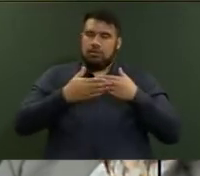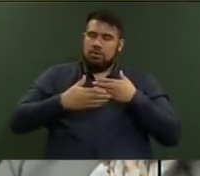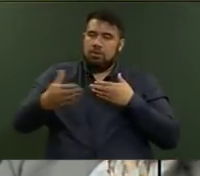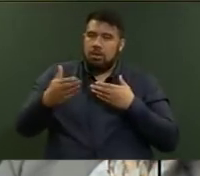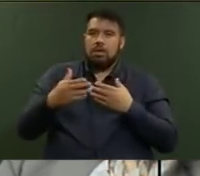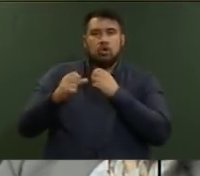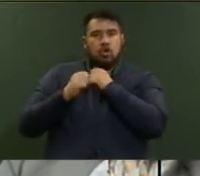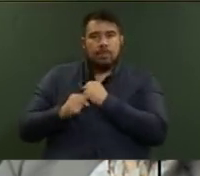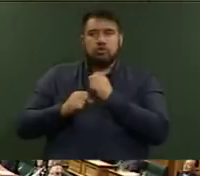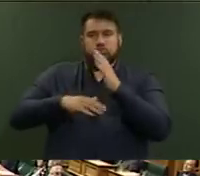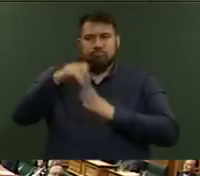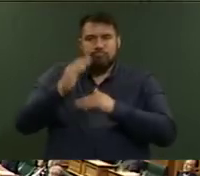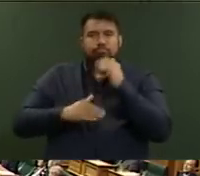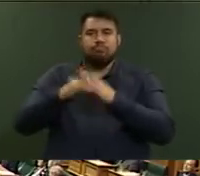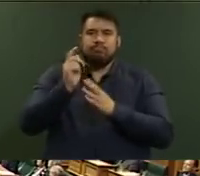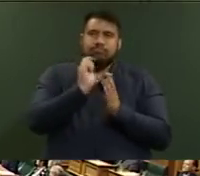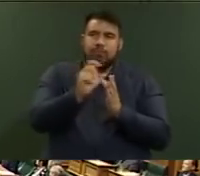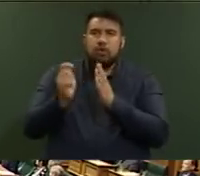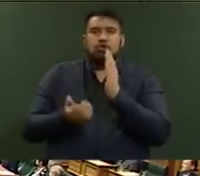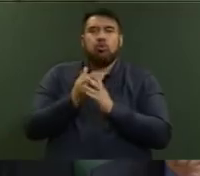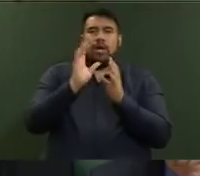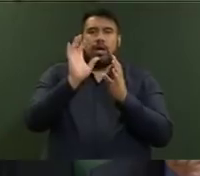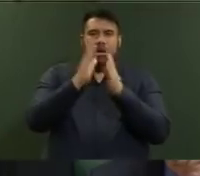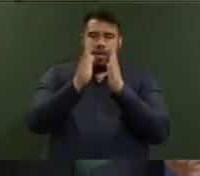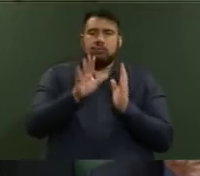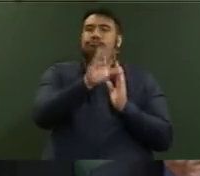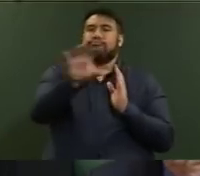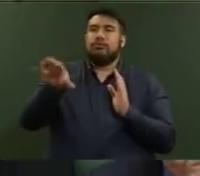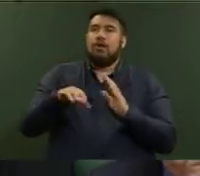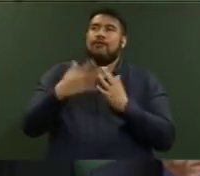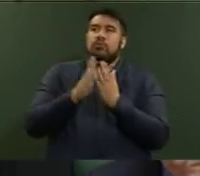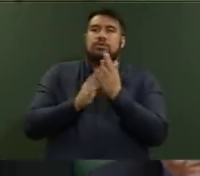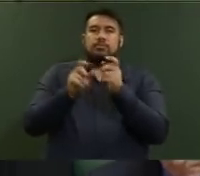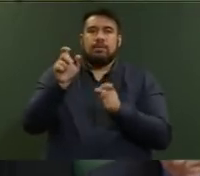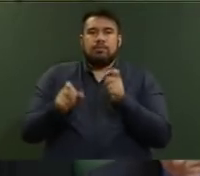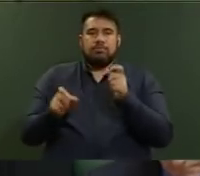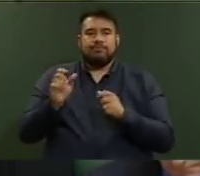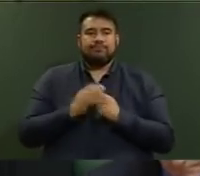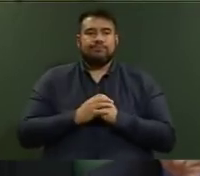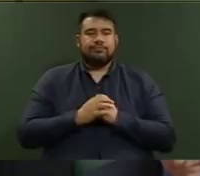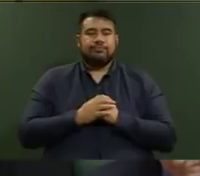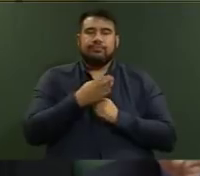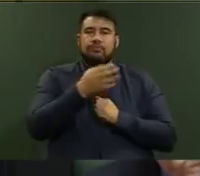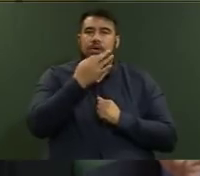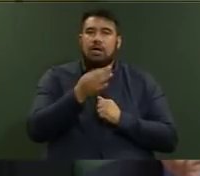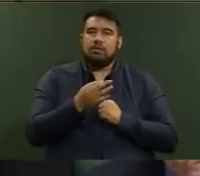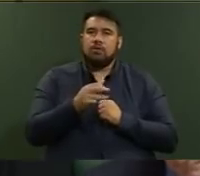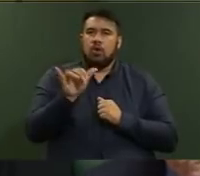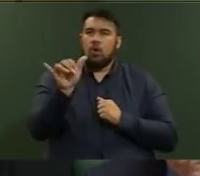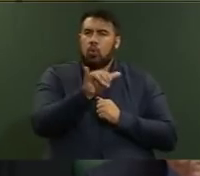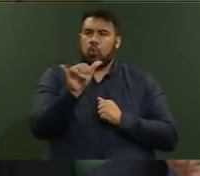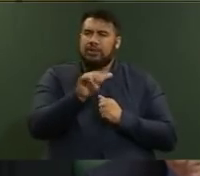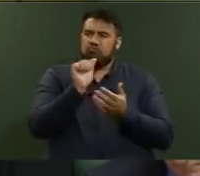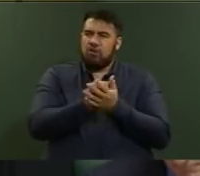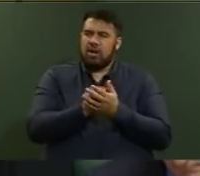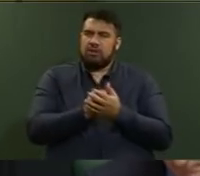housing New Zealanders. Mr Speaker, which is correct. The KiwiBuild buying